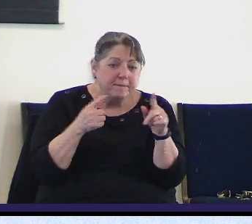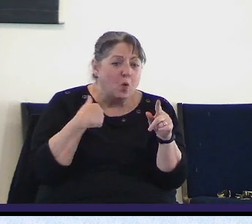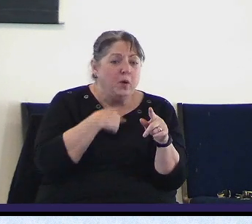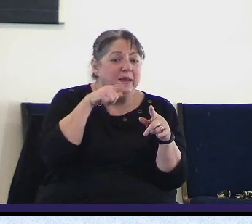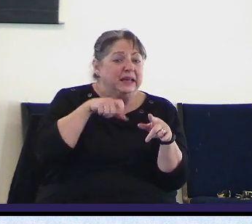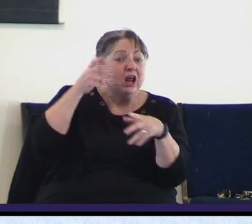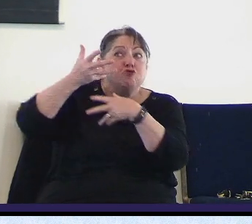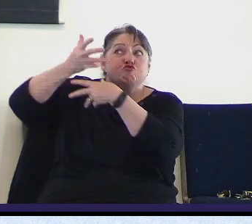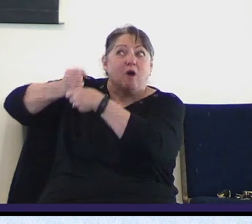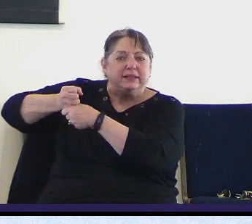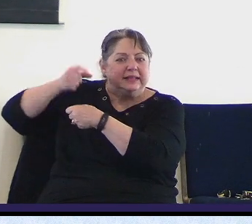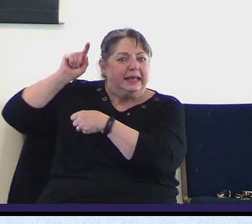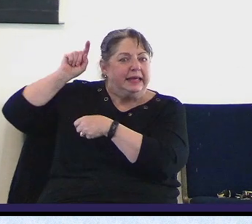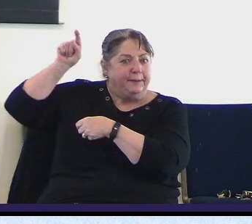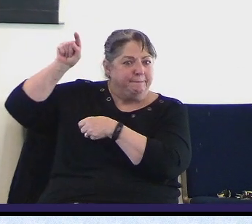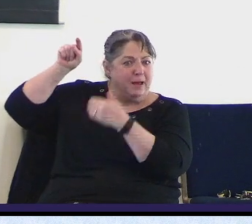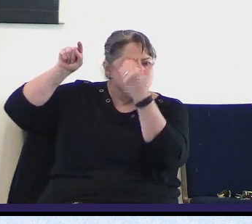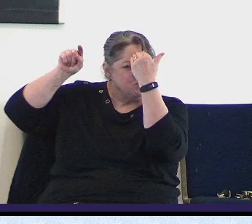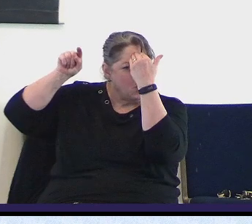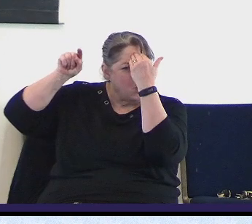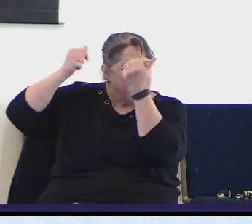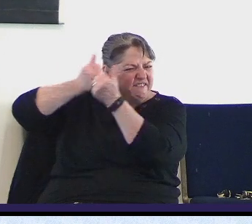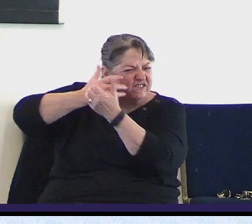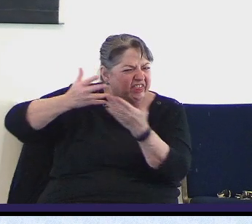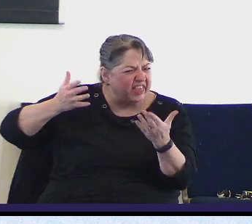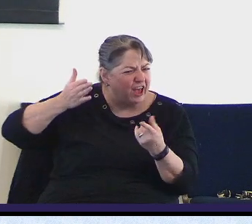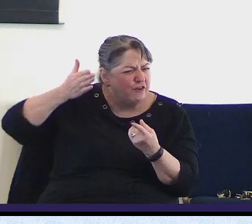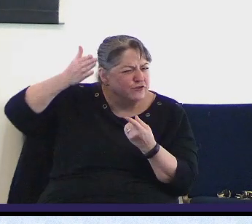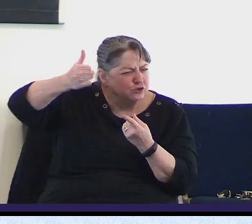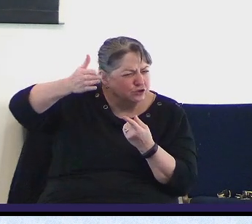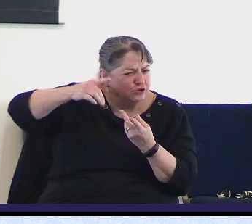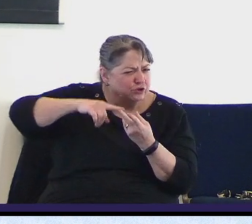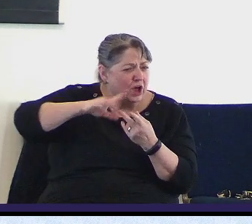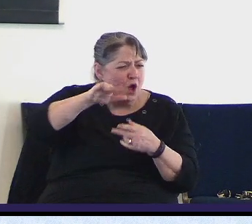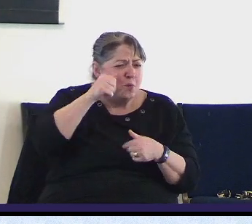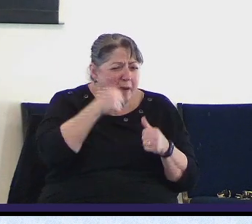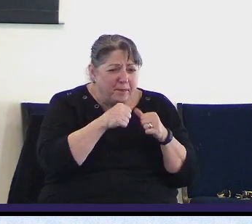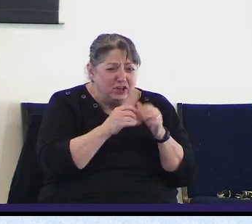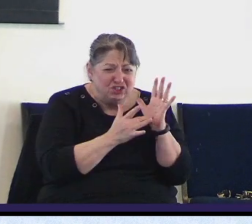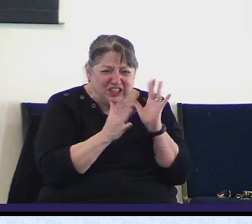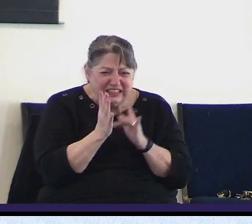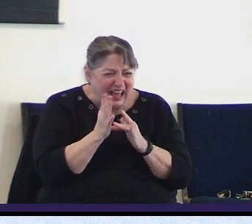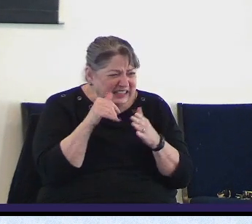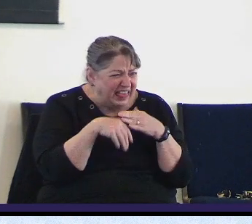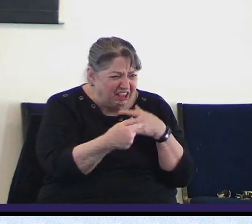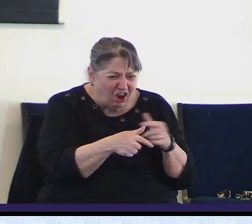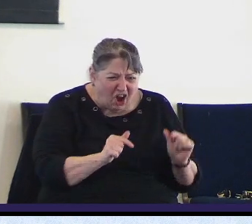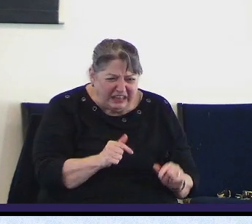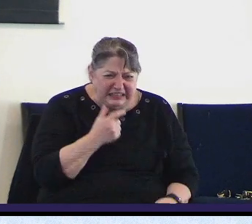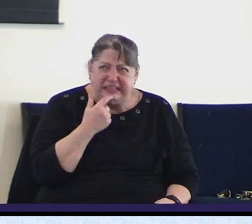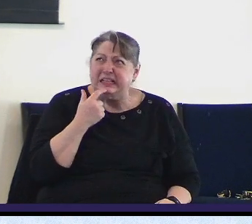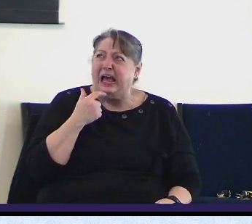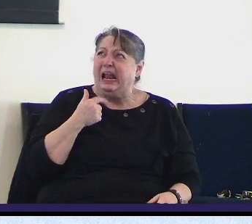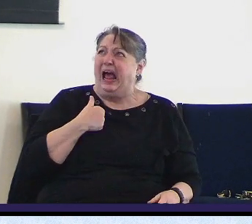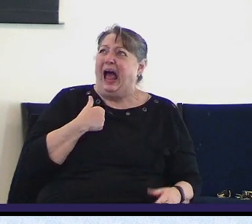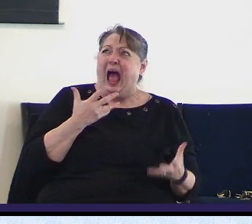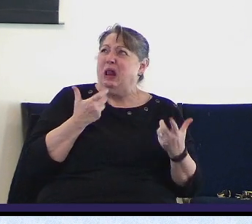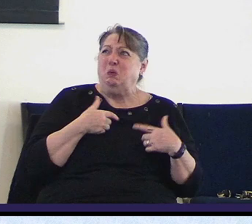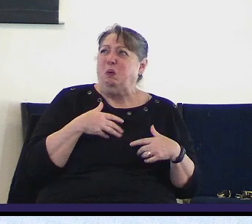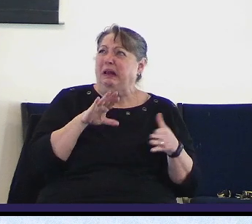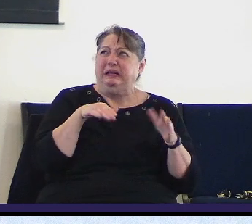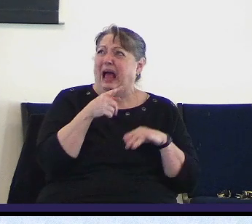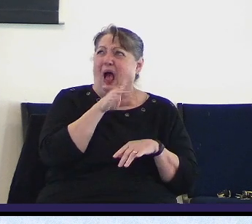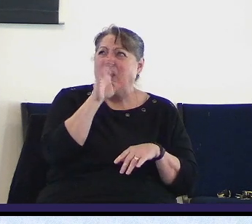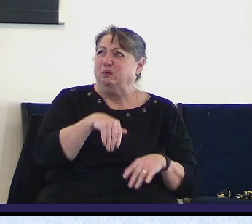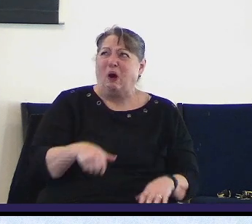Gethsemane right he said God take this cup away from me I don't want to go to Calvary this is the human side